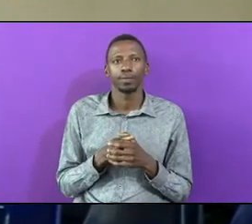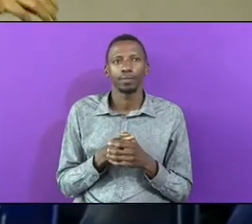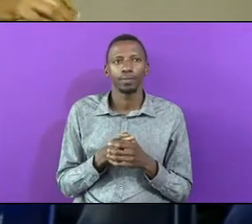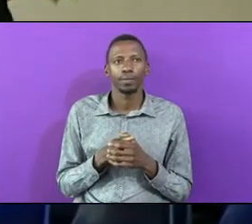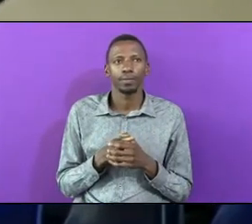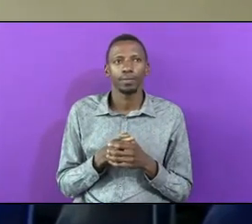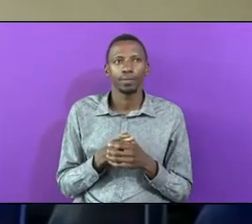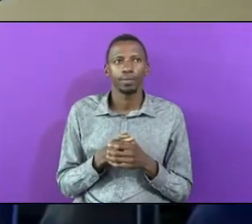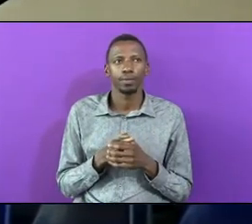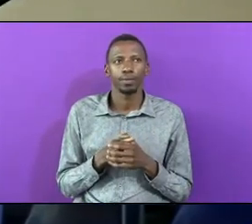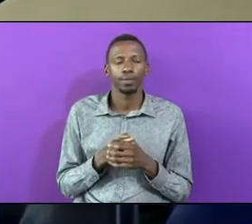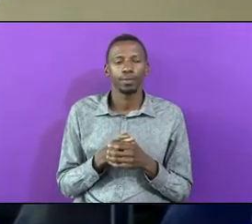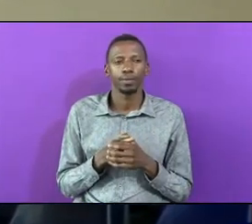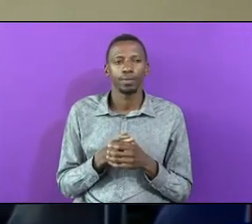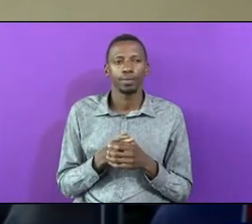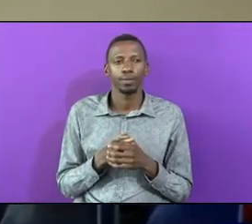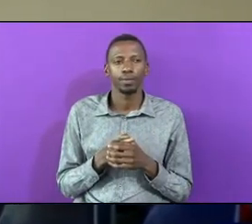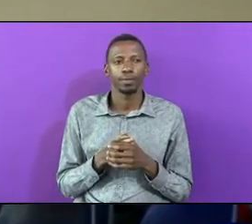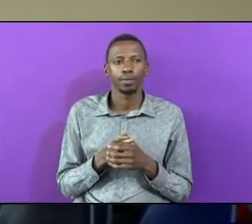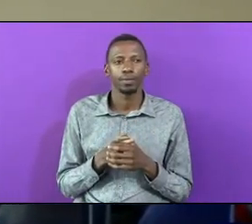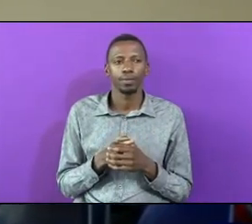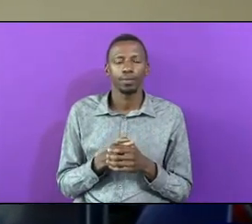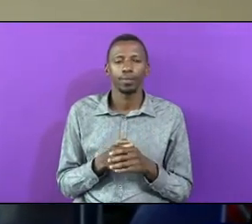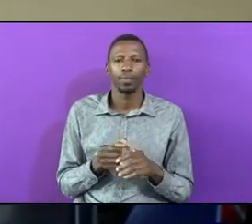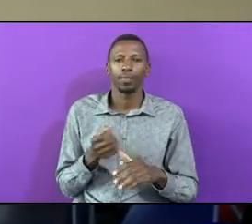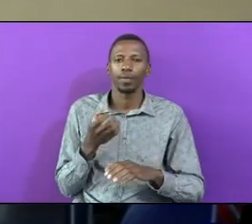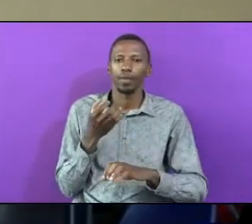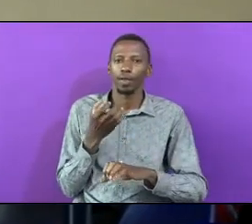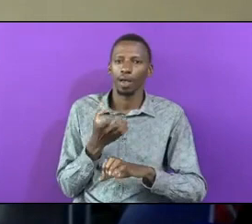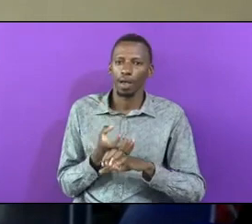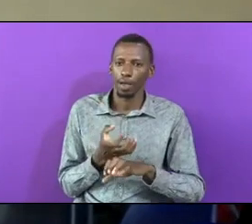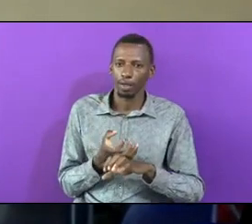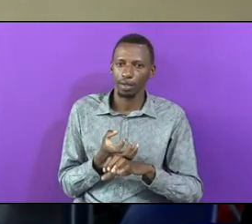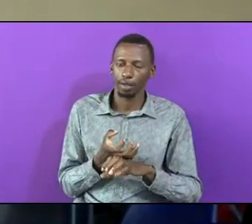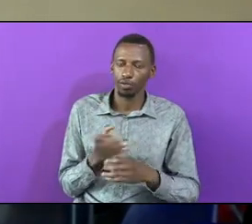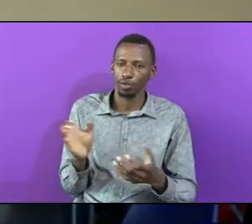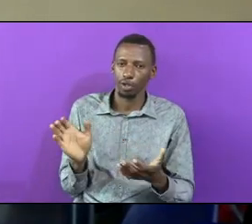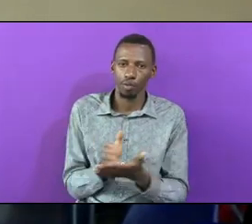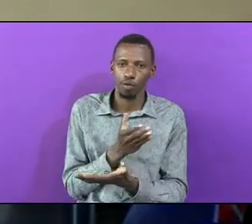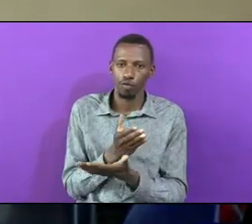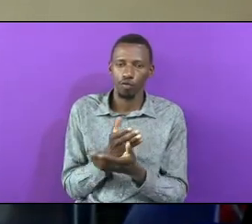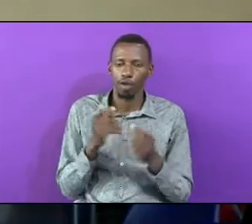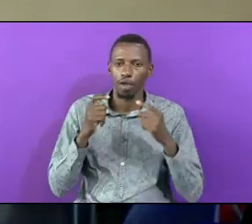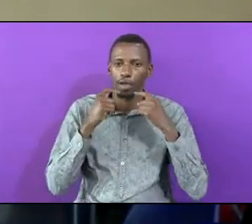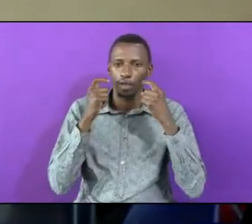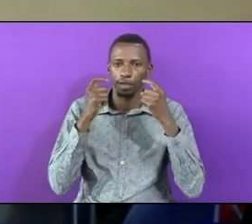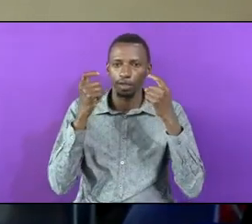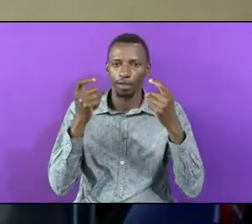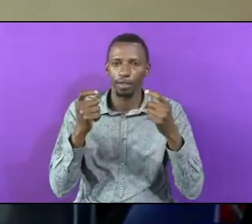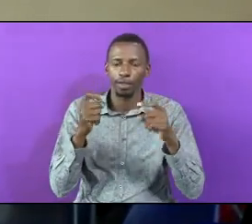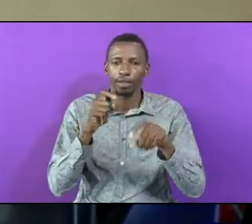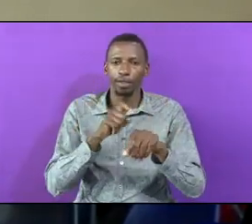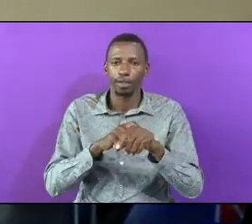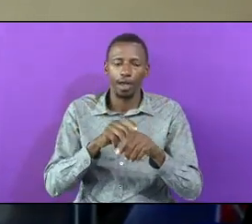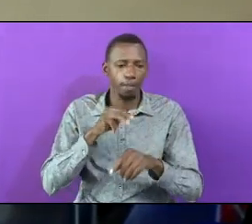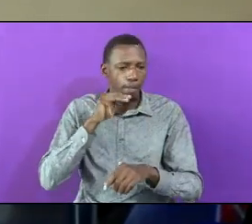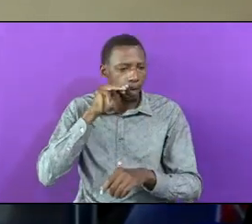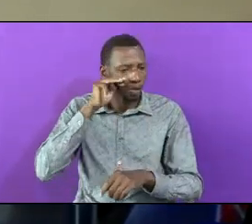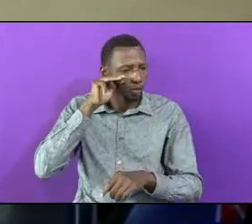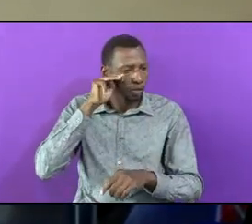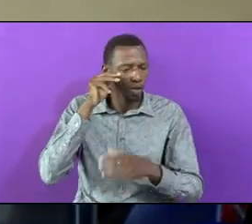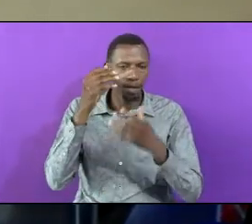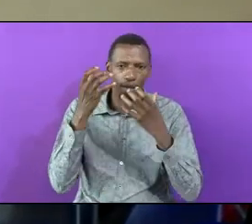It Is Hard To Remove Wickedness When It Has Matured In Your Life God Almost Left